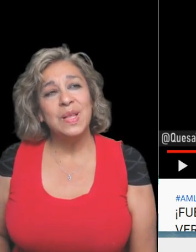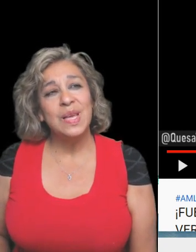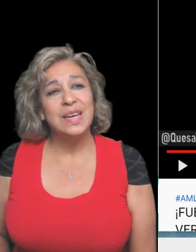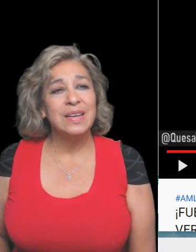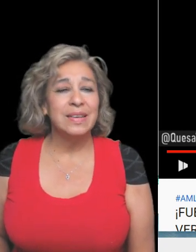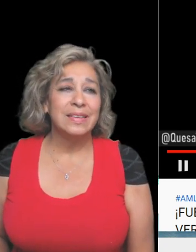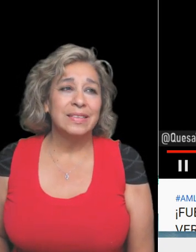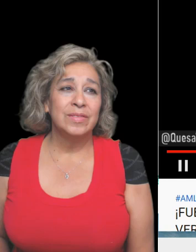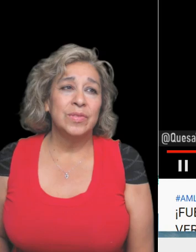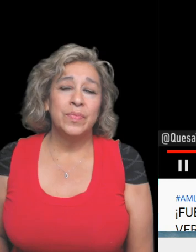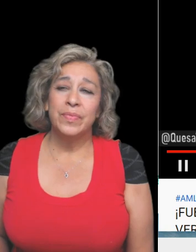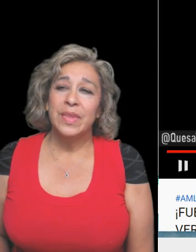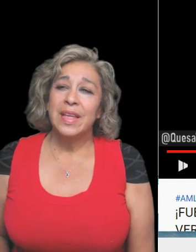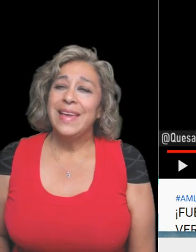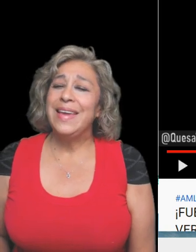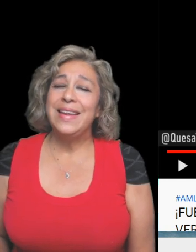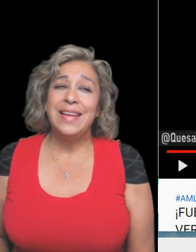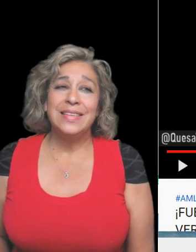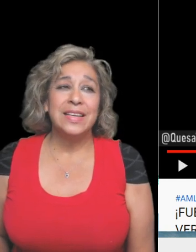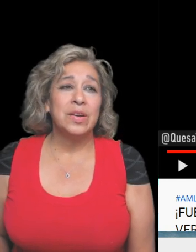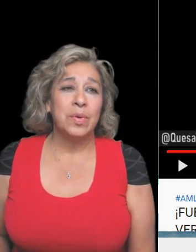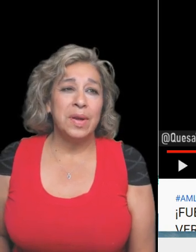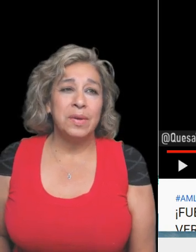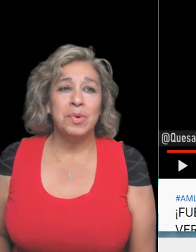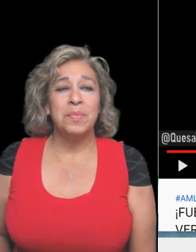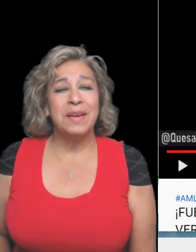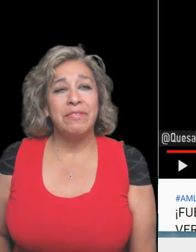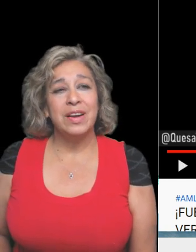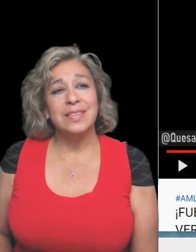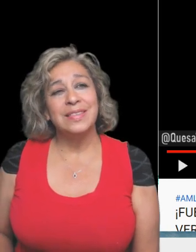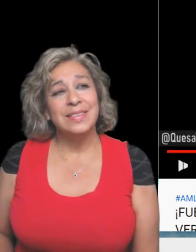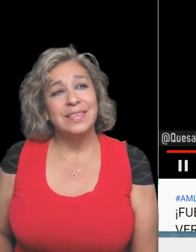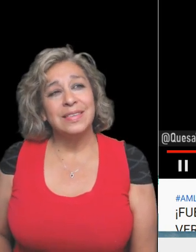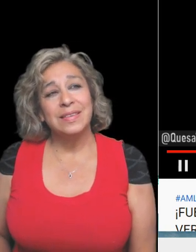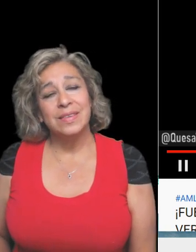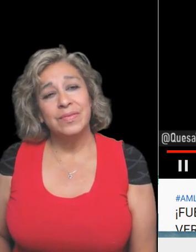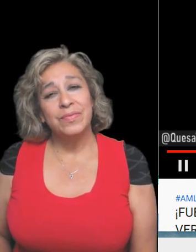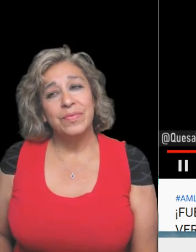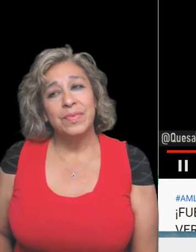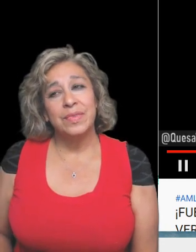million. Increíble. It is incredible, my friends.